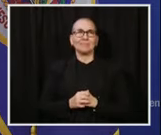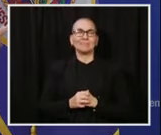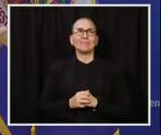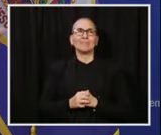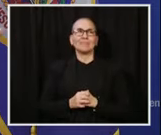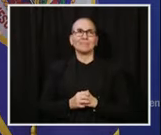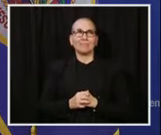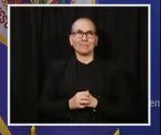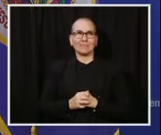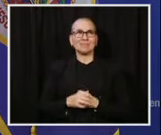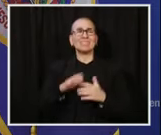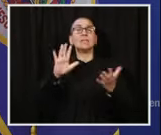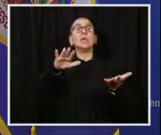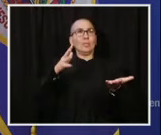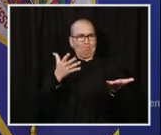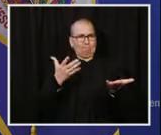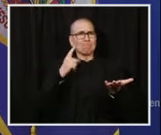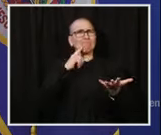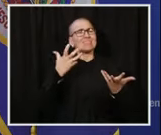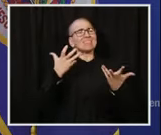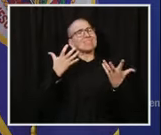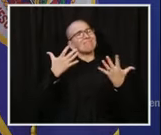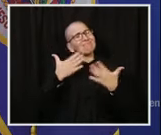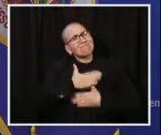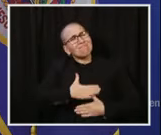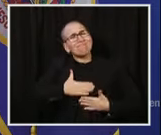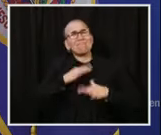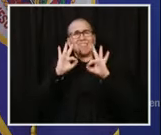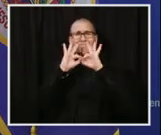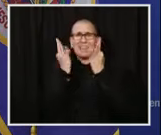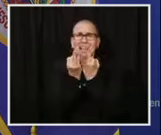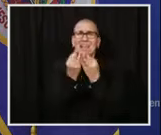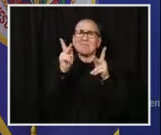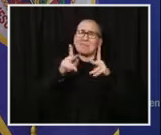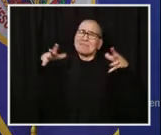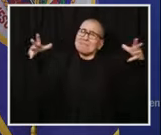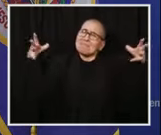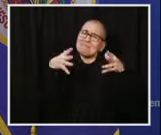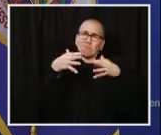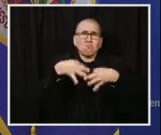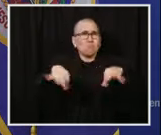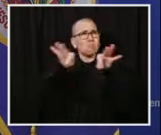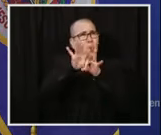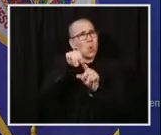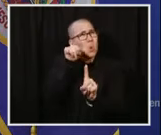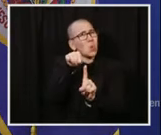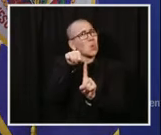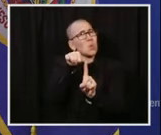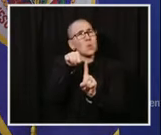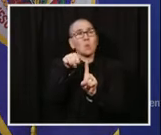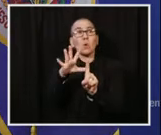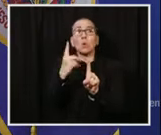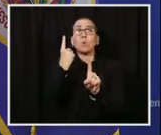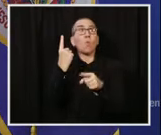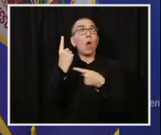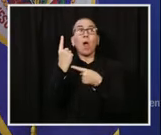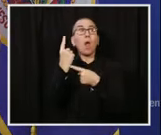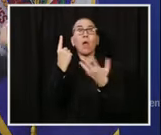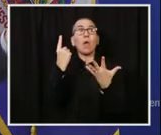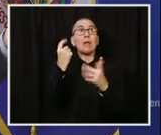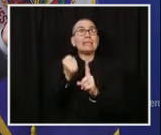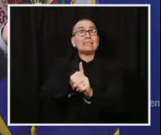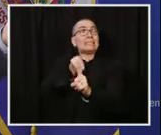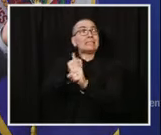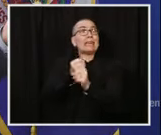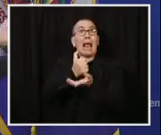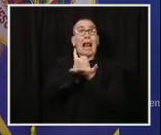time with your grandkids, to enjoy those activities that you like. And there's not one model of a long-term care facility that is the